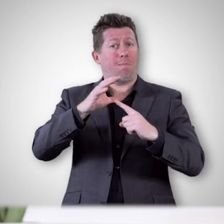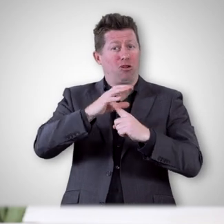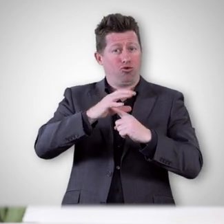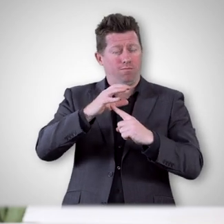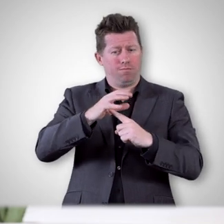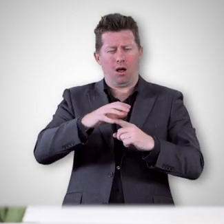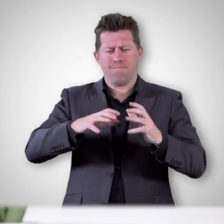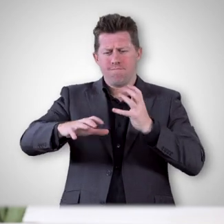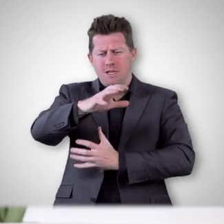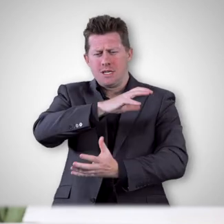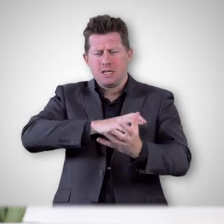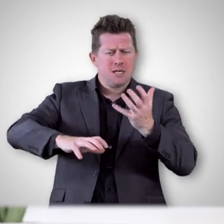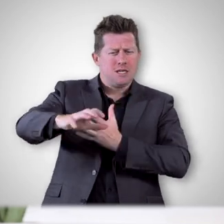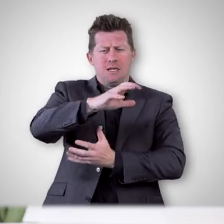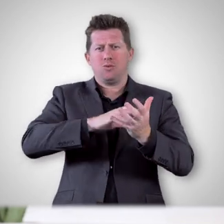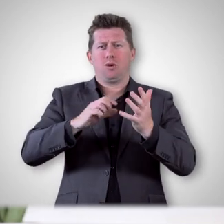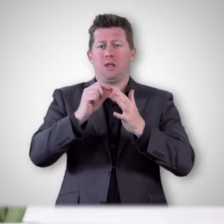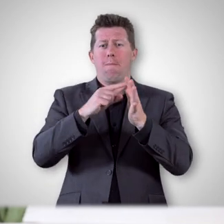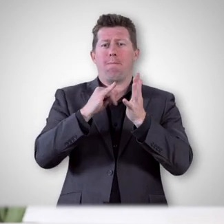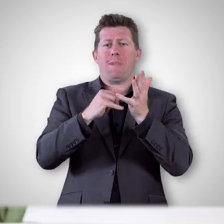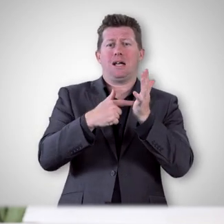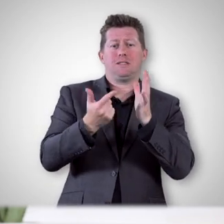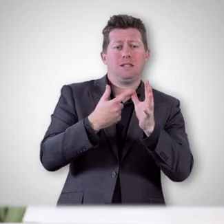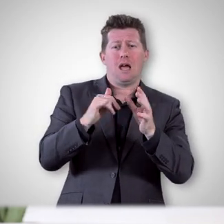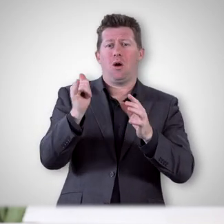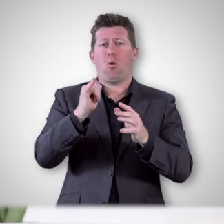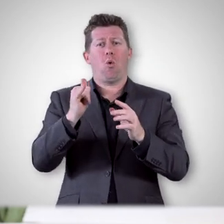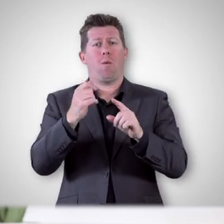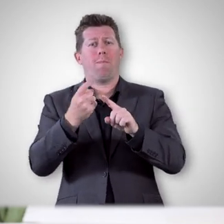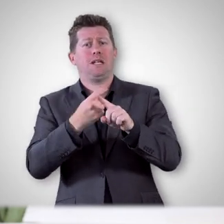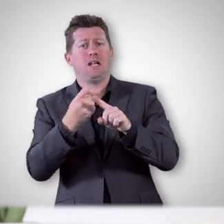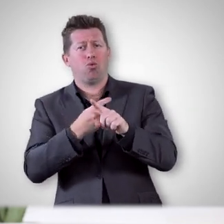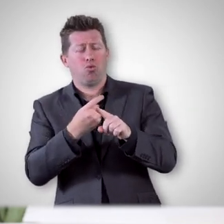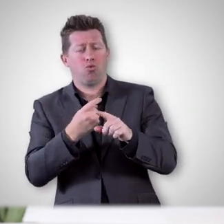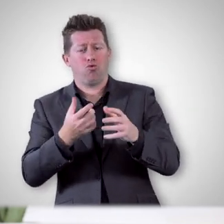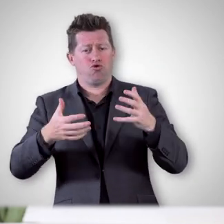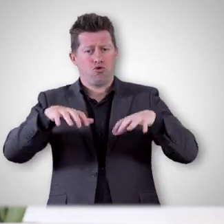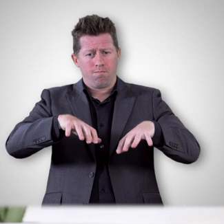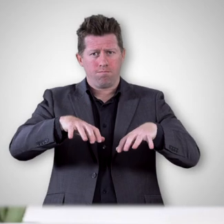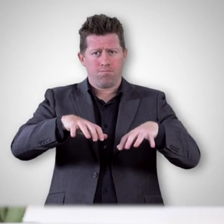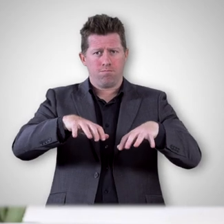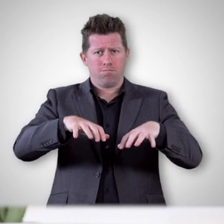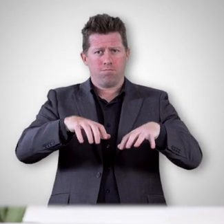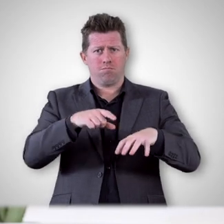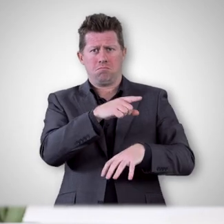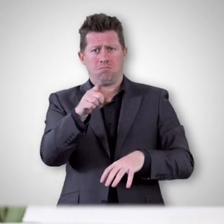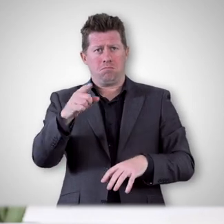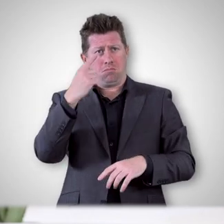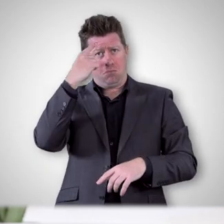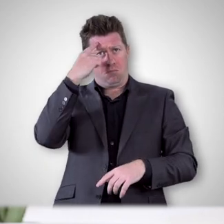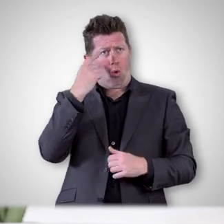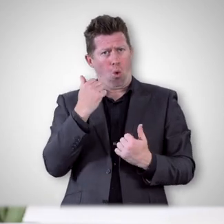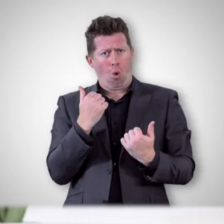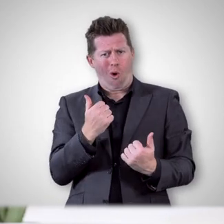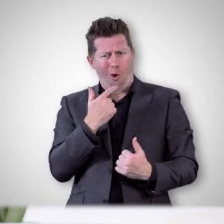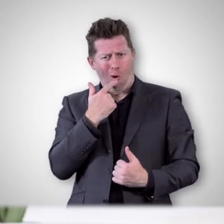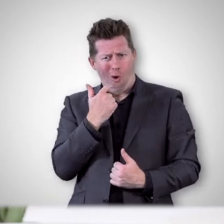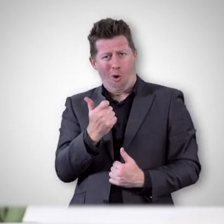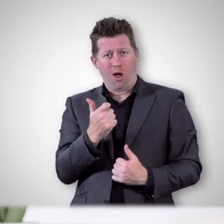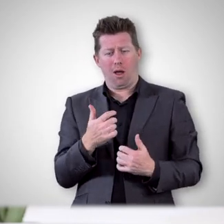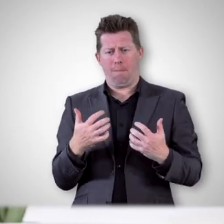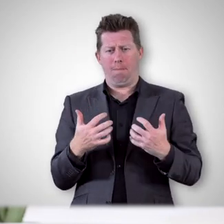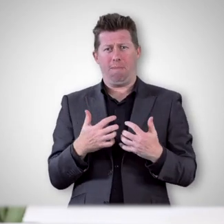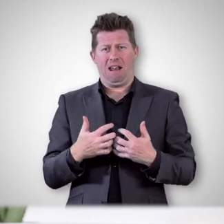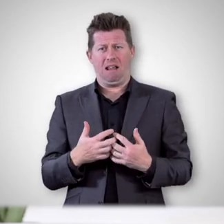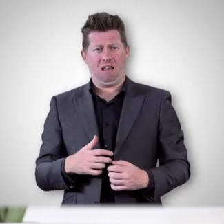together with some pasta and maybe some potato chips on top. Now some of you are saying, ooh, that sounds delightful. And